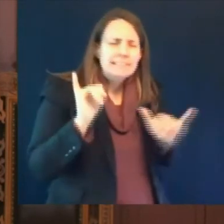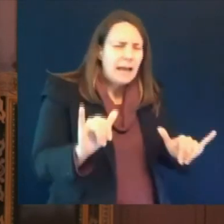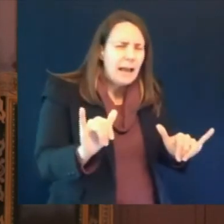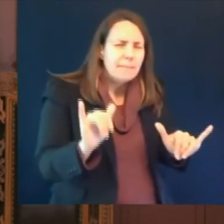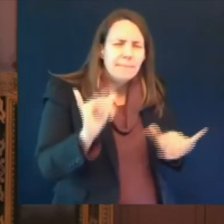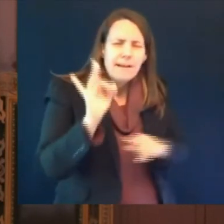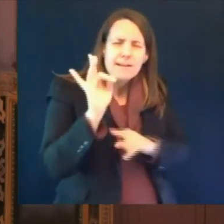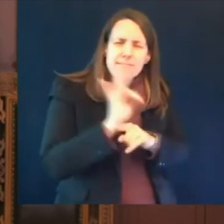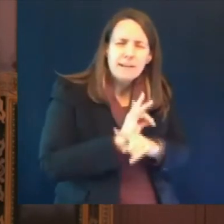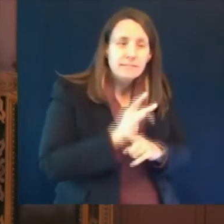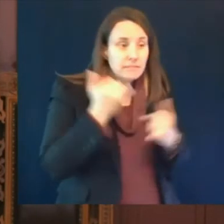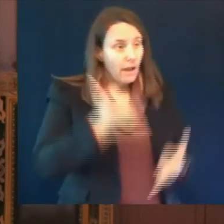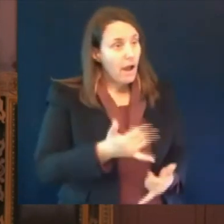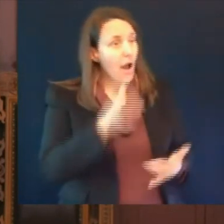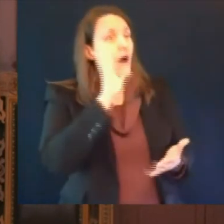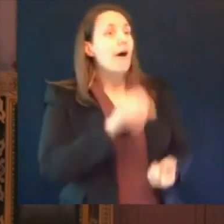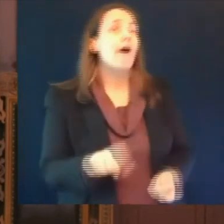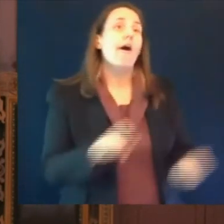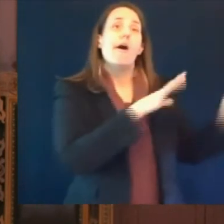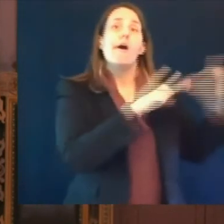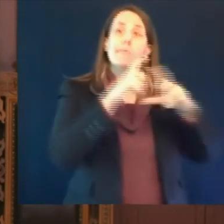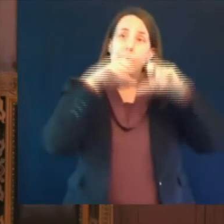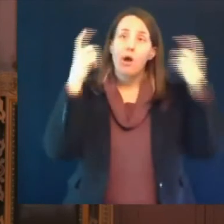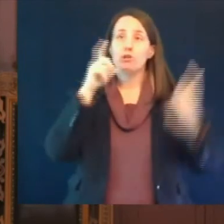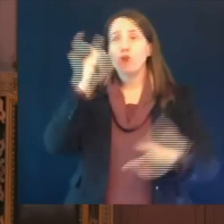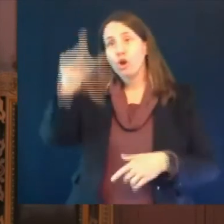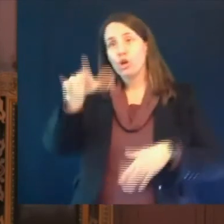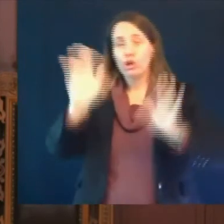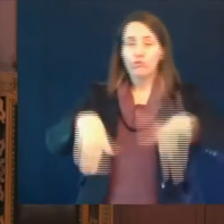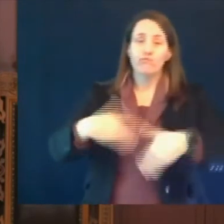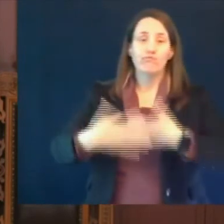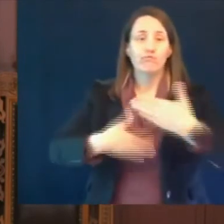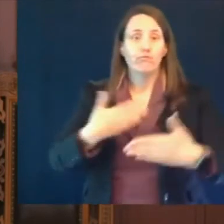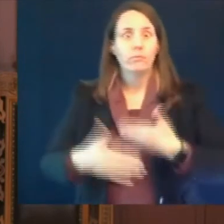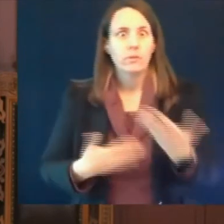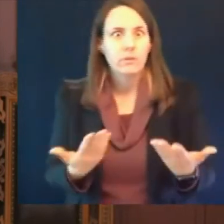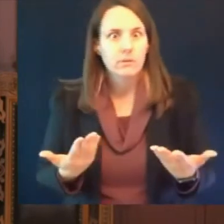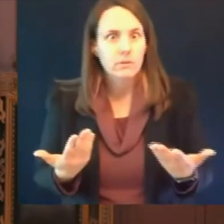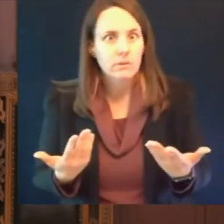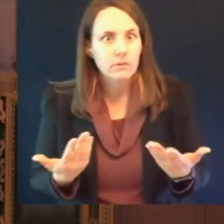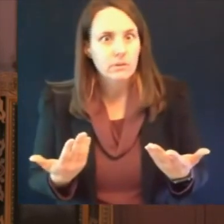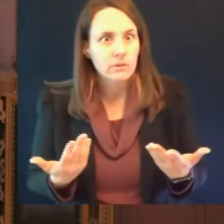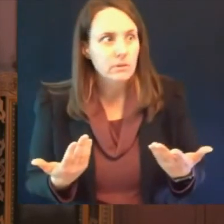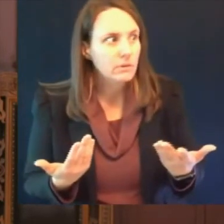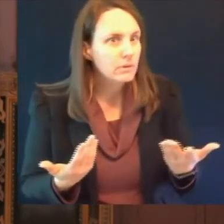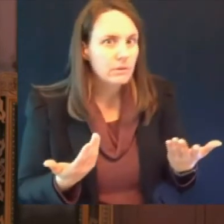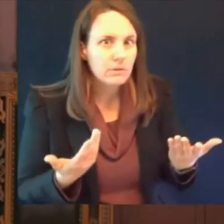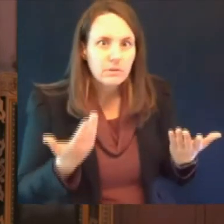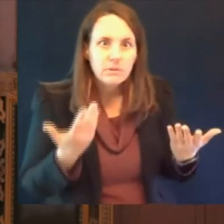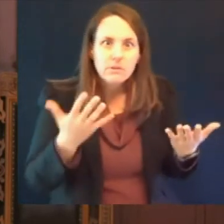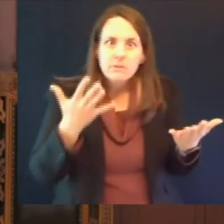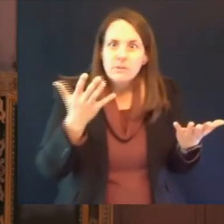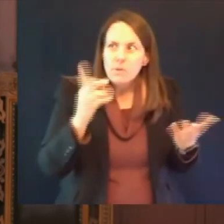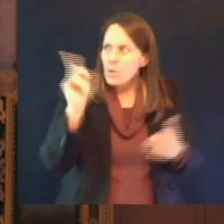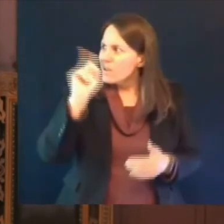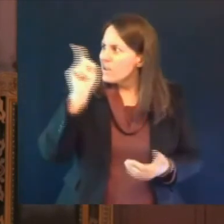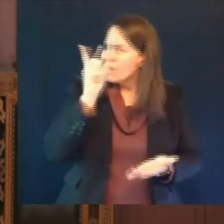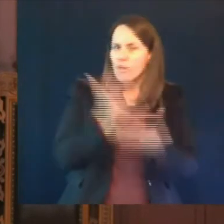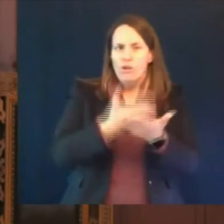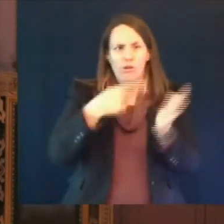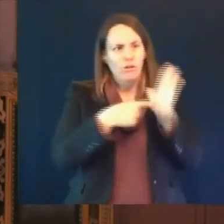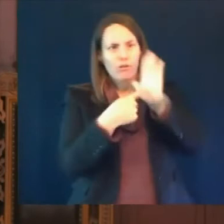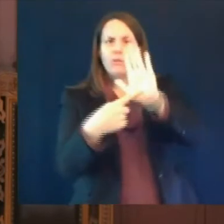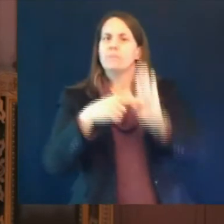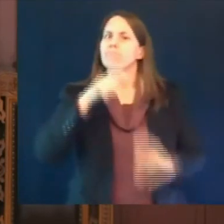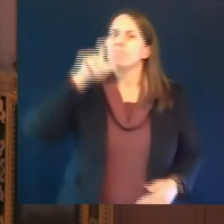based on what come on it is it is easier to just continue on wearing those mass students and i